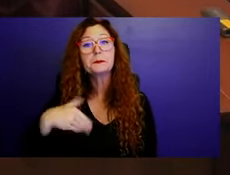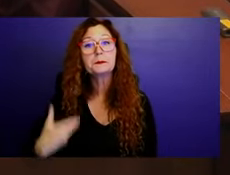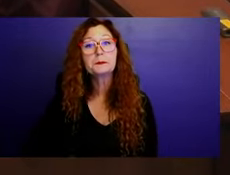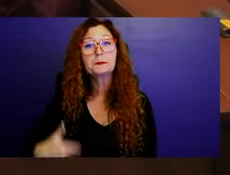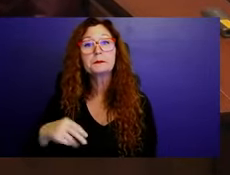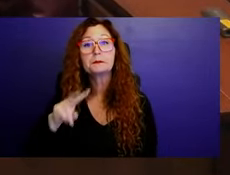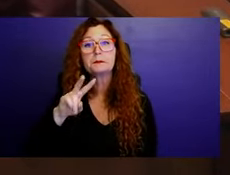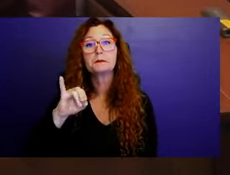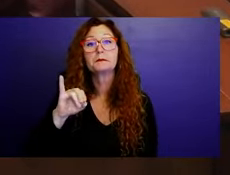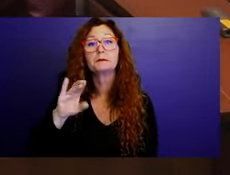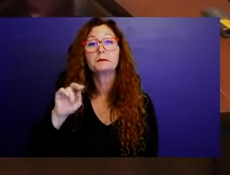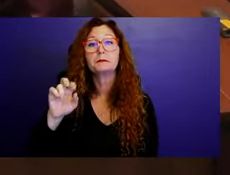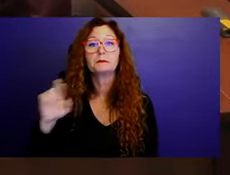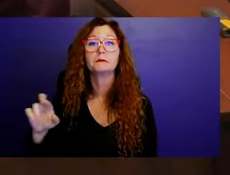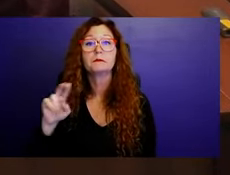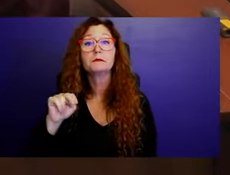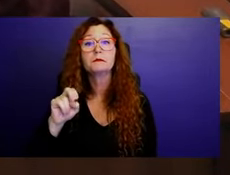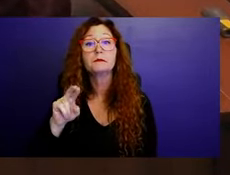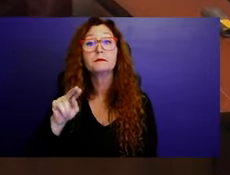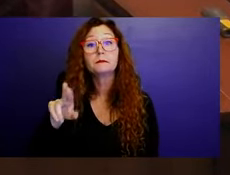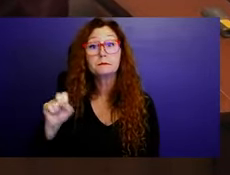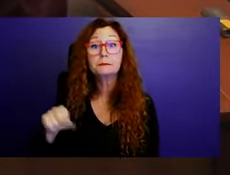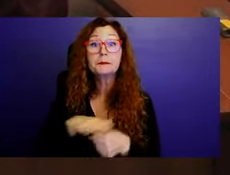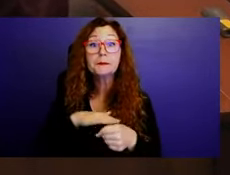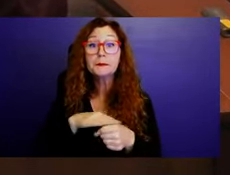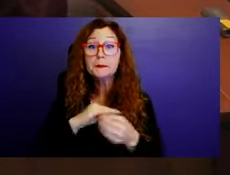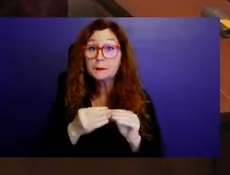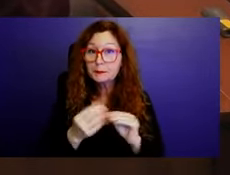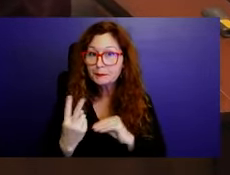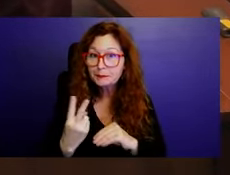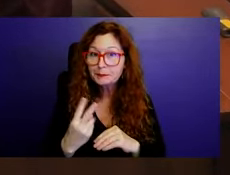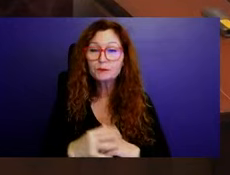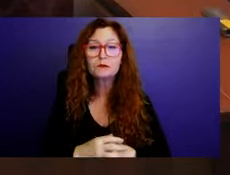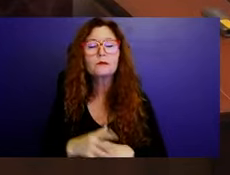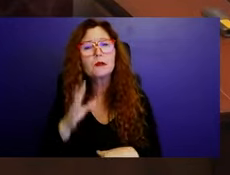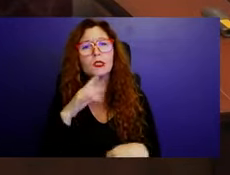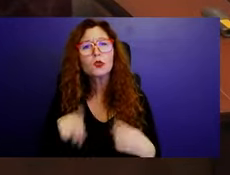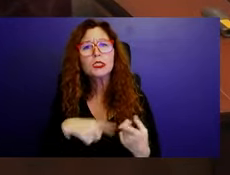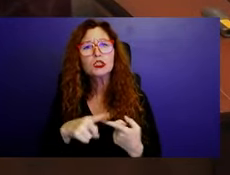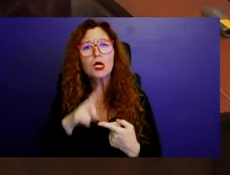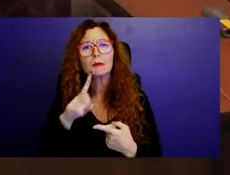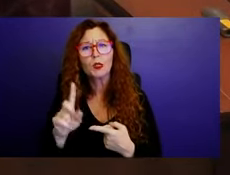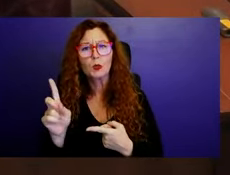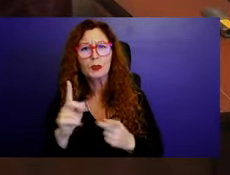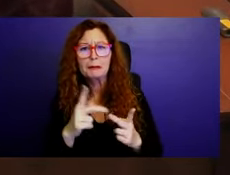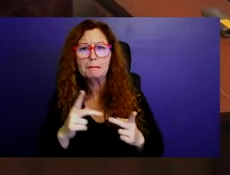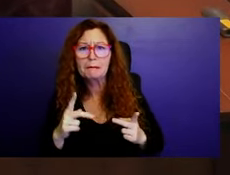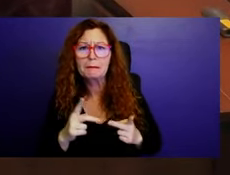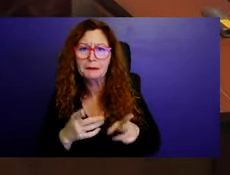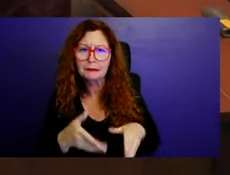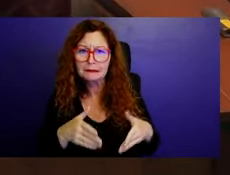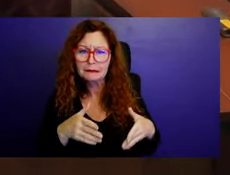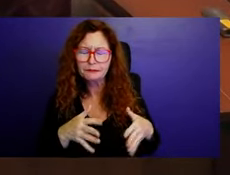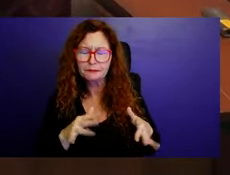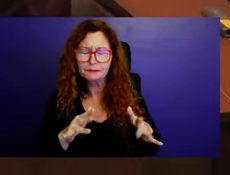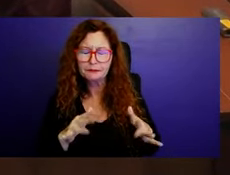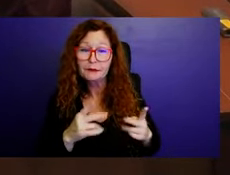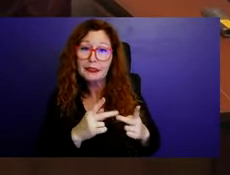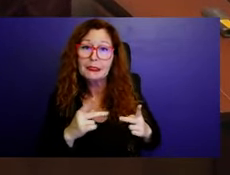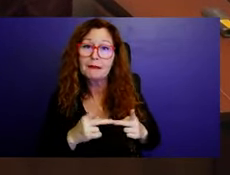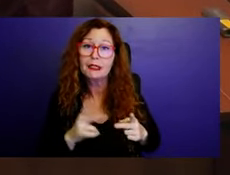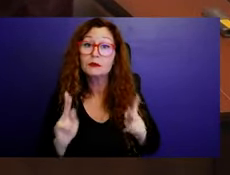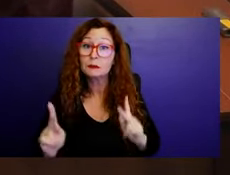District 2. What I wanted to speak on was the cemeteries and the lack of a cemetery board and the condition of our